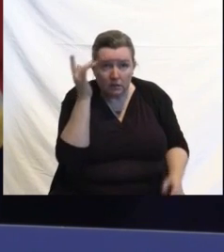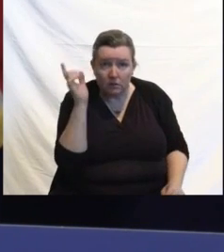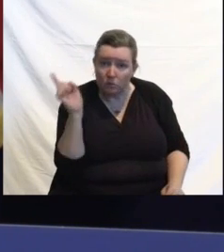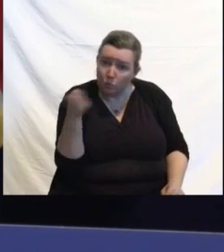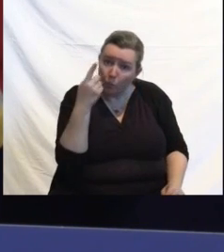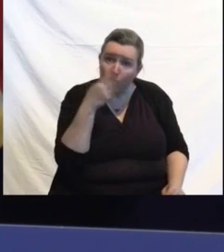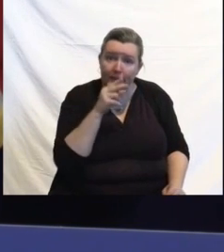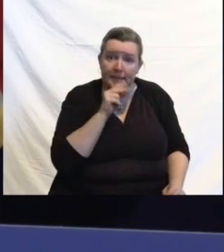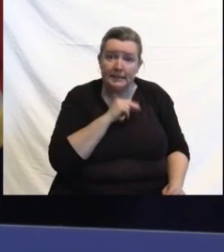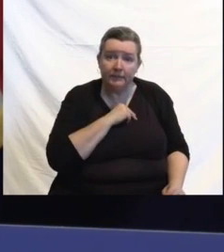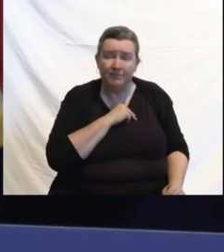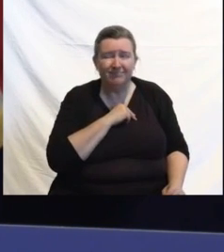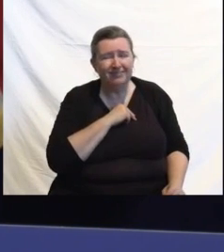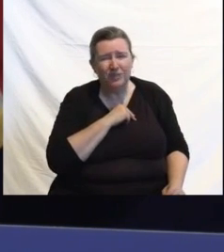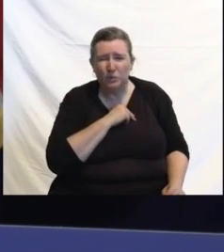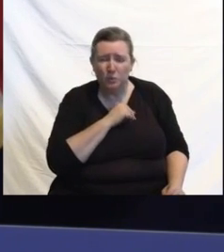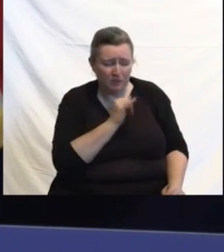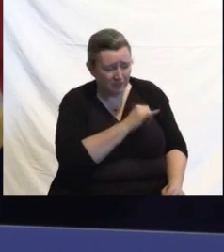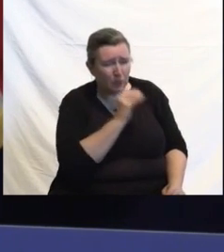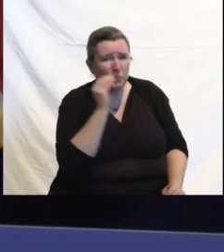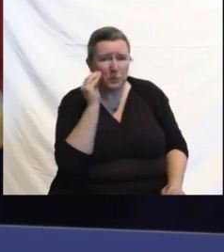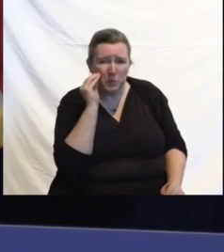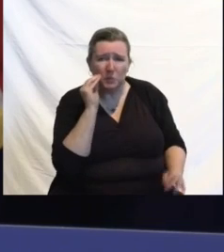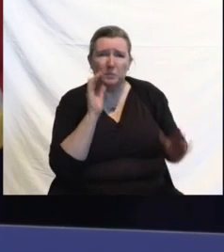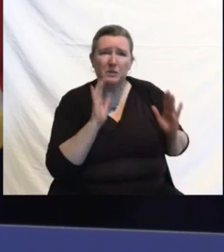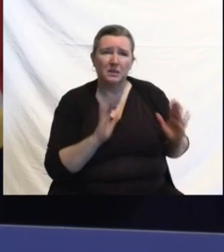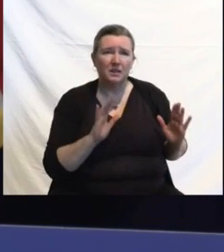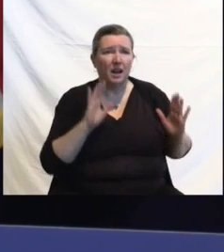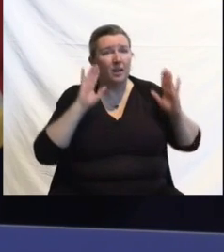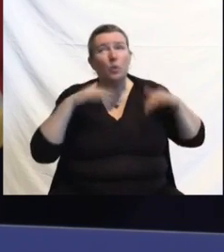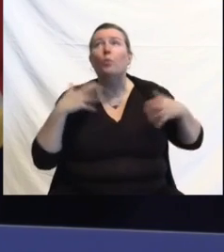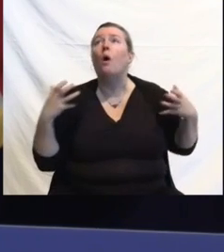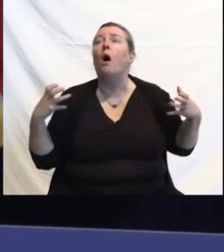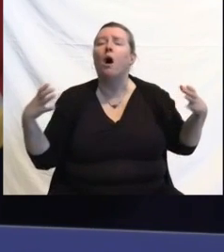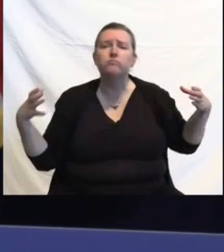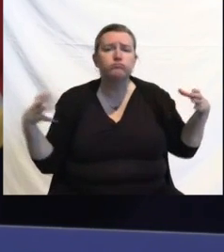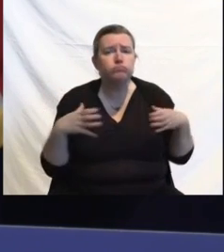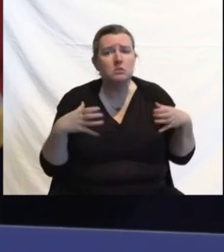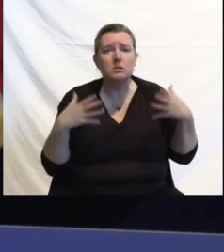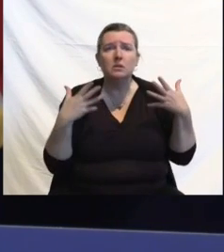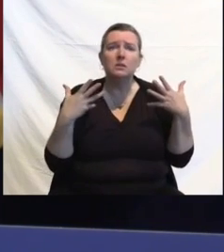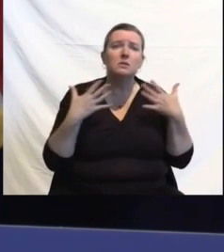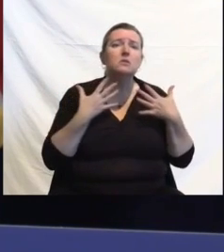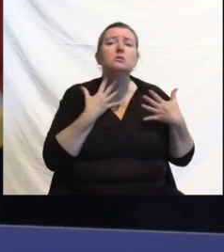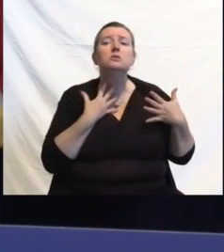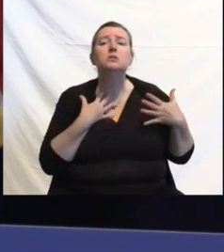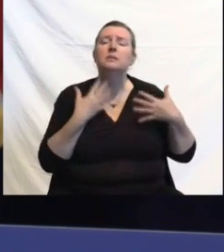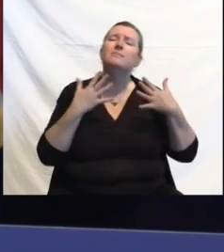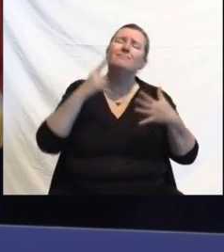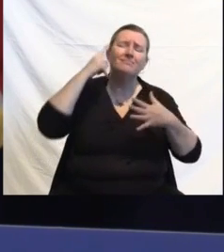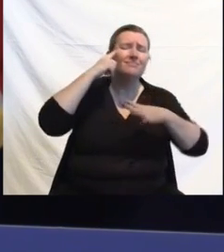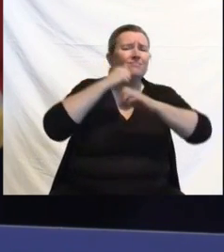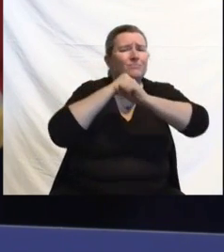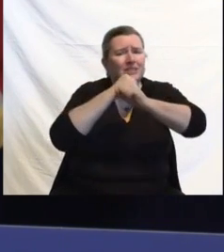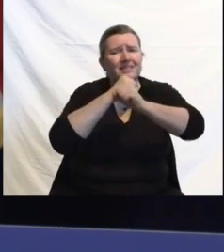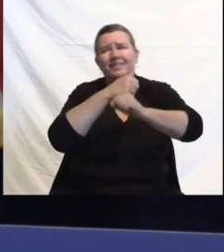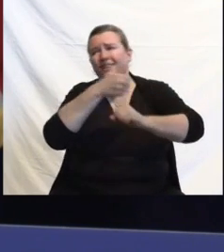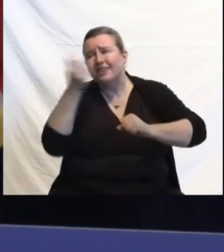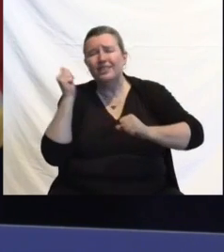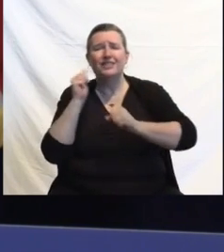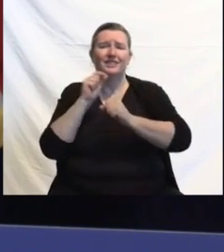say around the holidays because we want to be together. But if you're sick, know, we have to think about protecting other individuals and try to